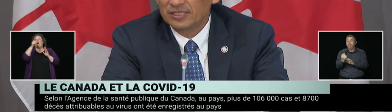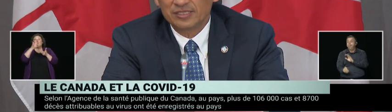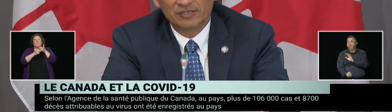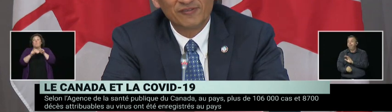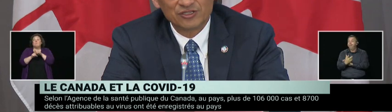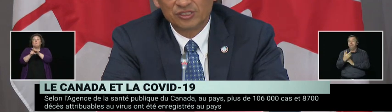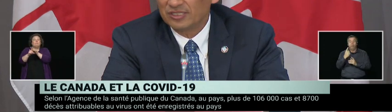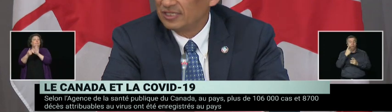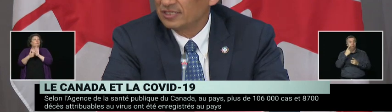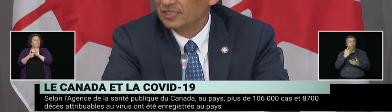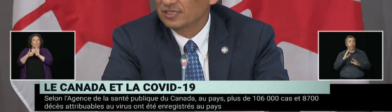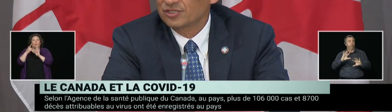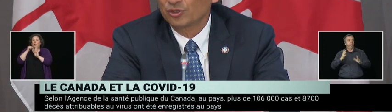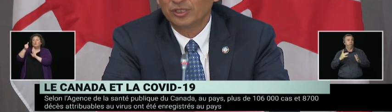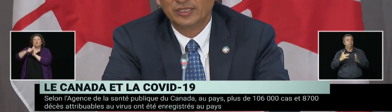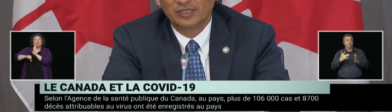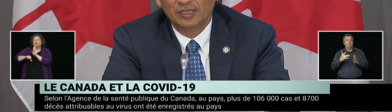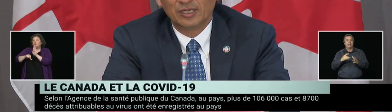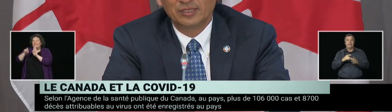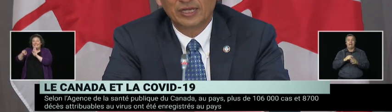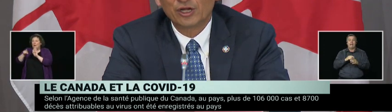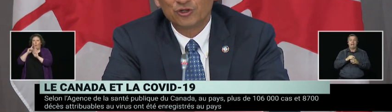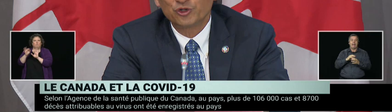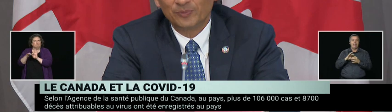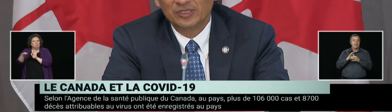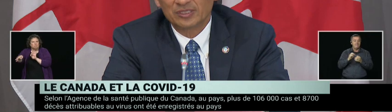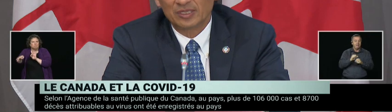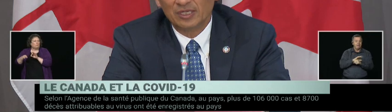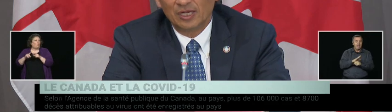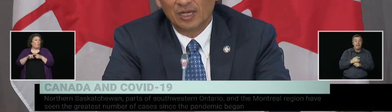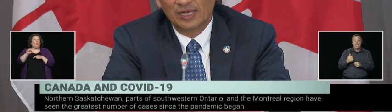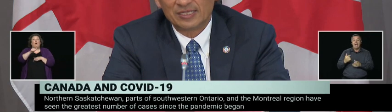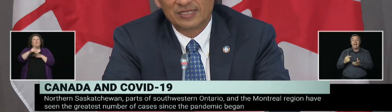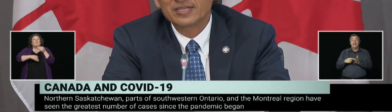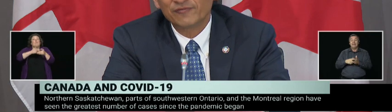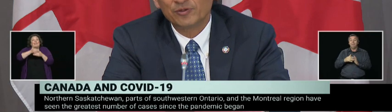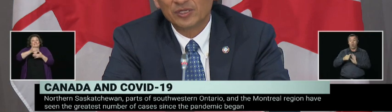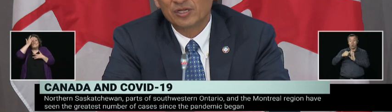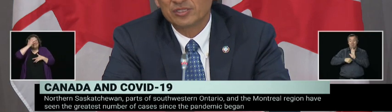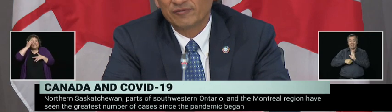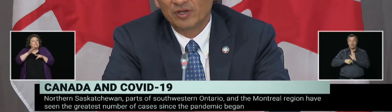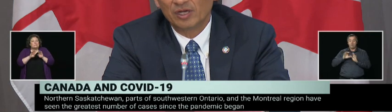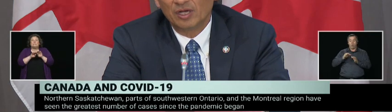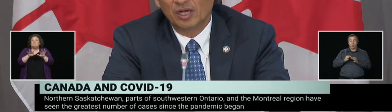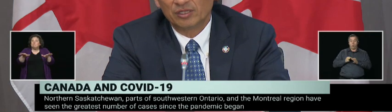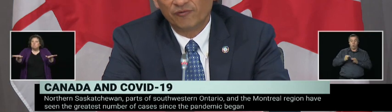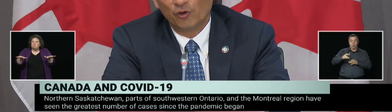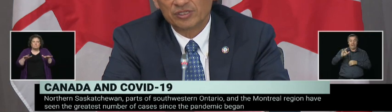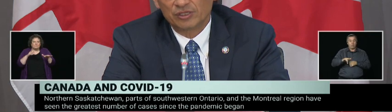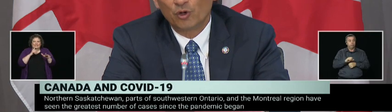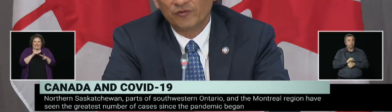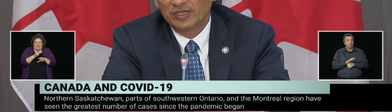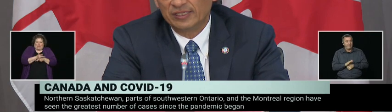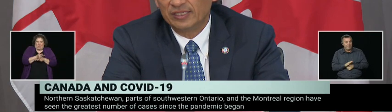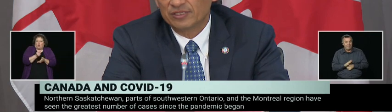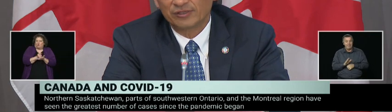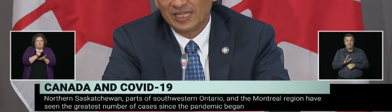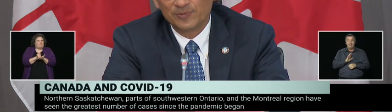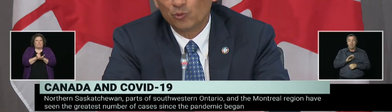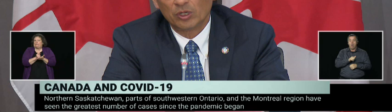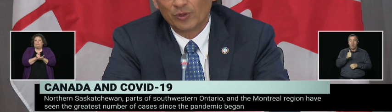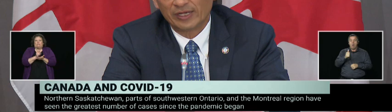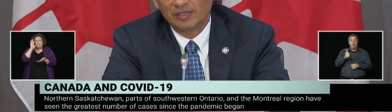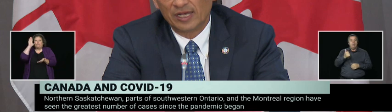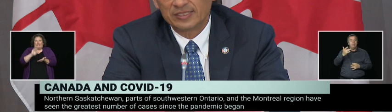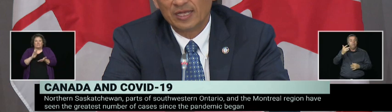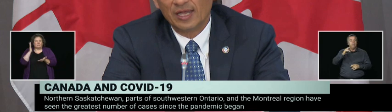diseases, infectious diseases, certainly the care and treatment has suffered because of the focus on COVID-19. So